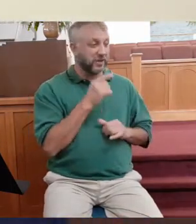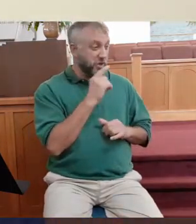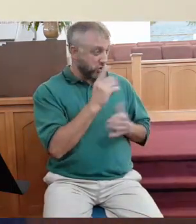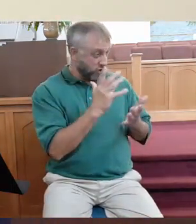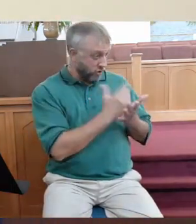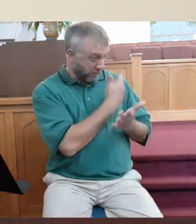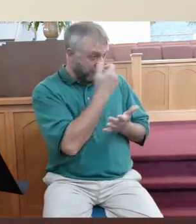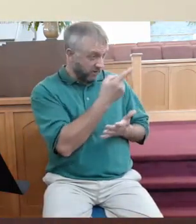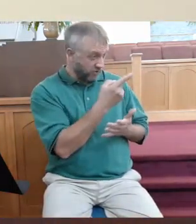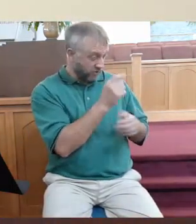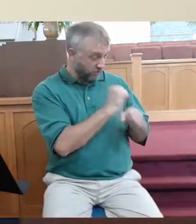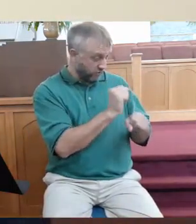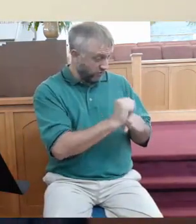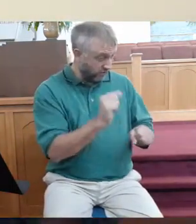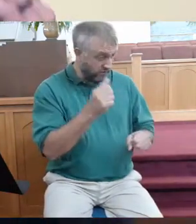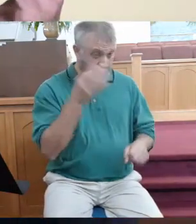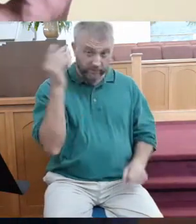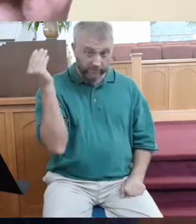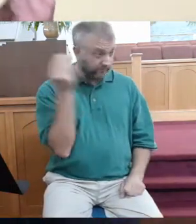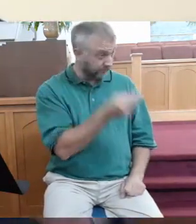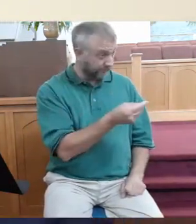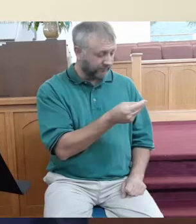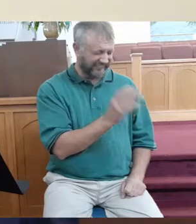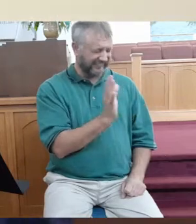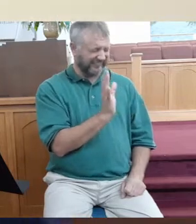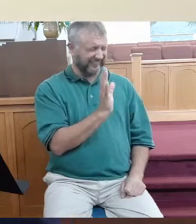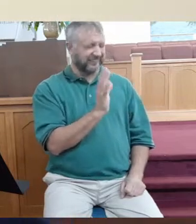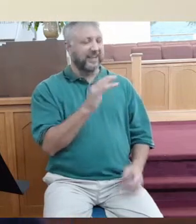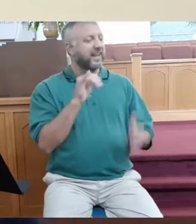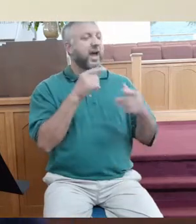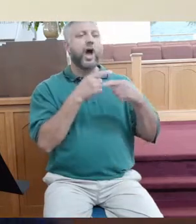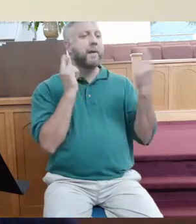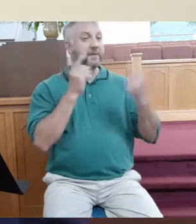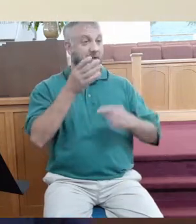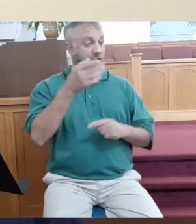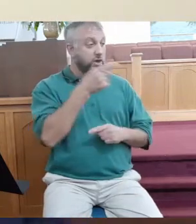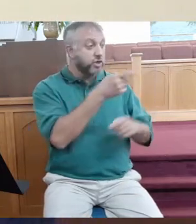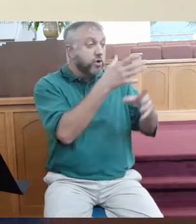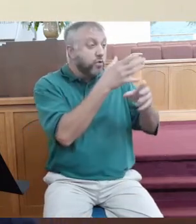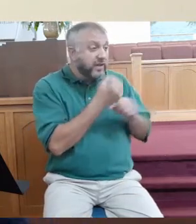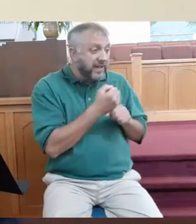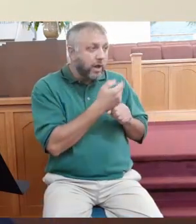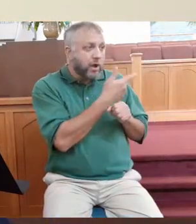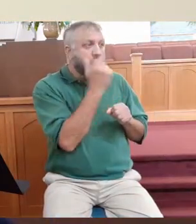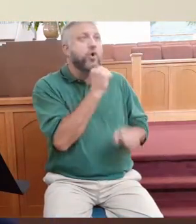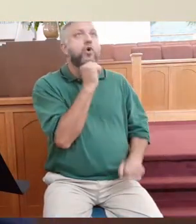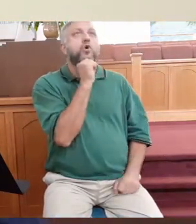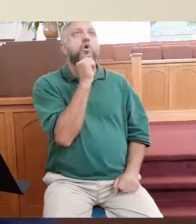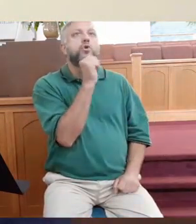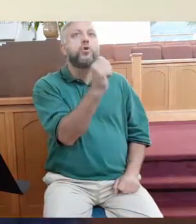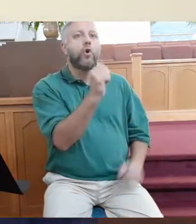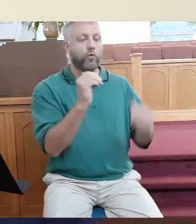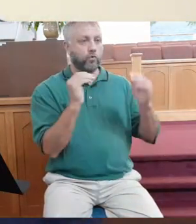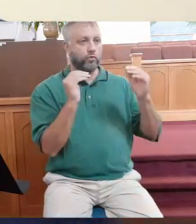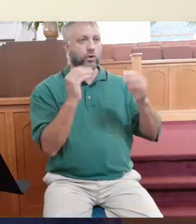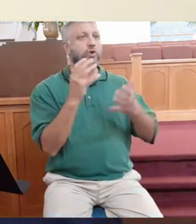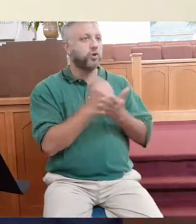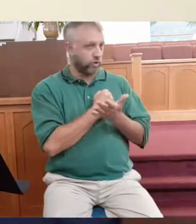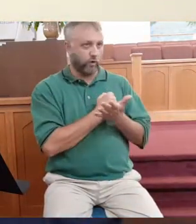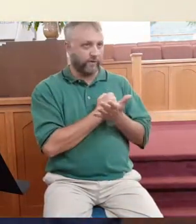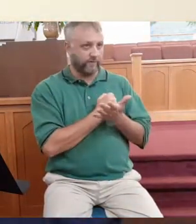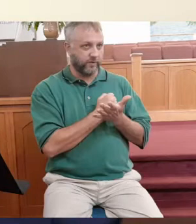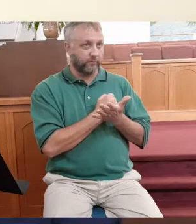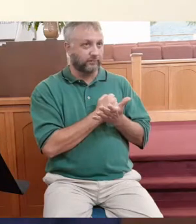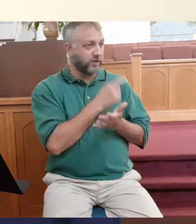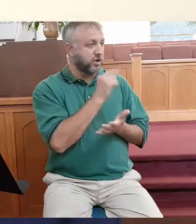you have done. Actually, God's grace is the exact opposite of that. You get because you don't deserve. That's the